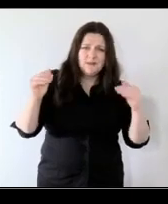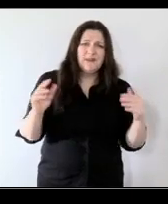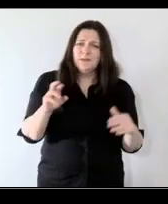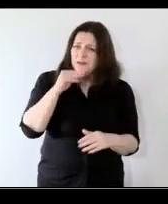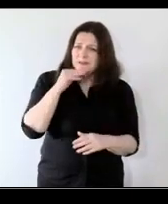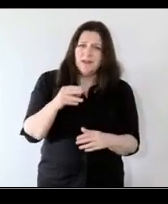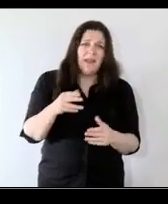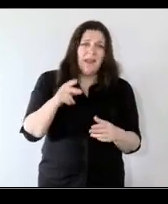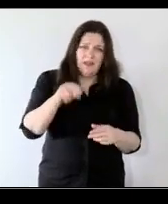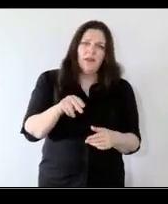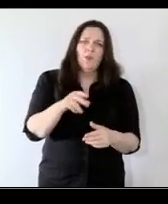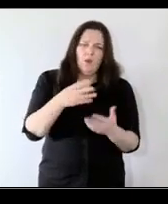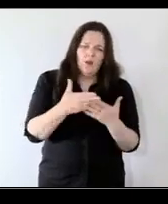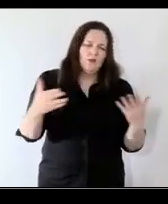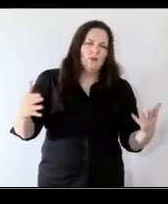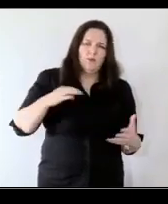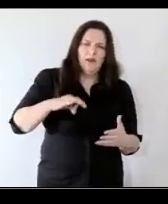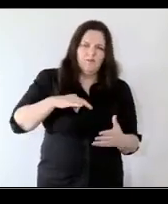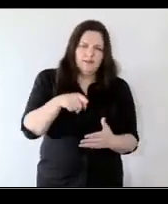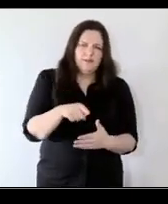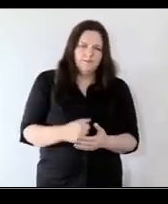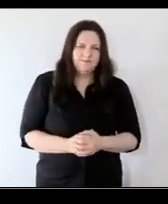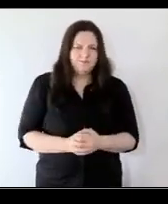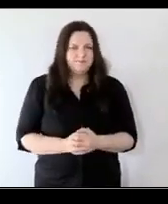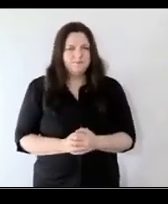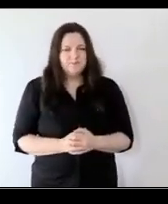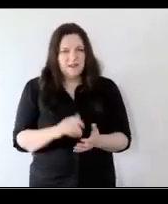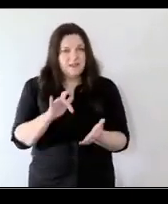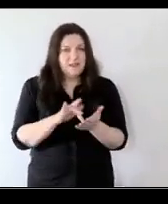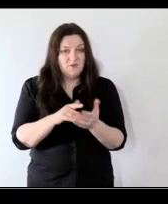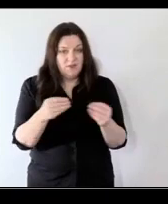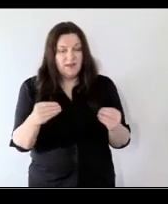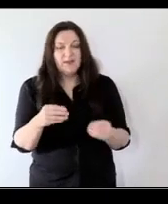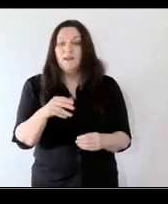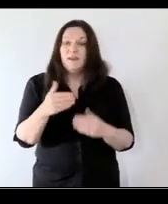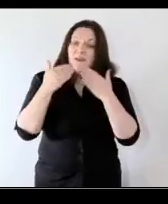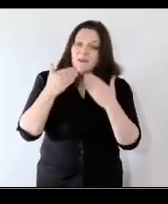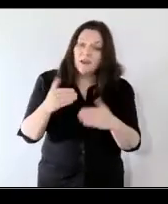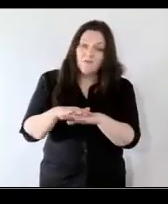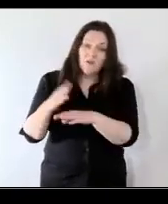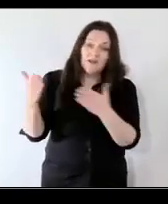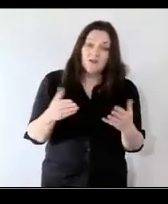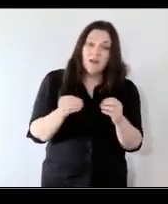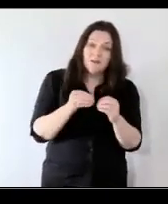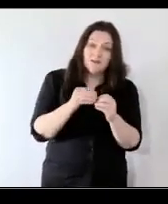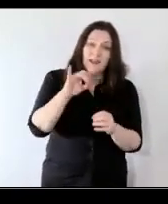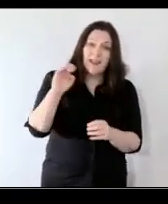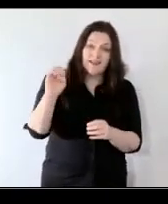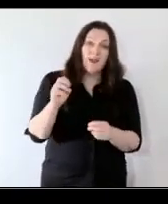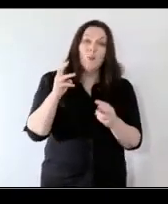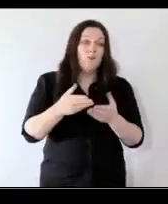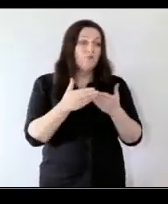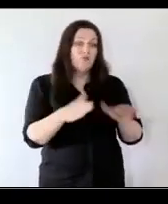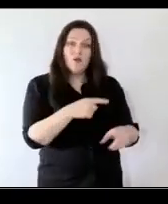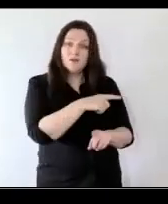unleash a huge amount of benefit yeah yeah for everyone thank you for those introductory remarks case we're going to broaden